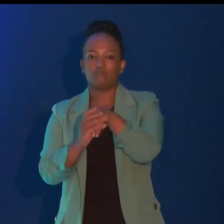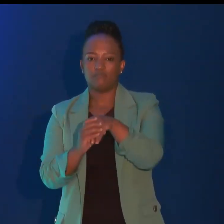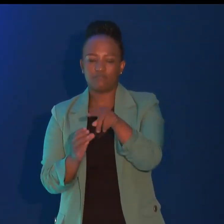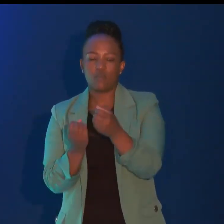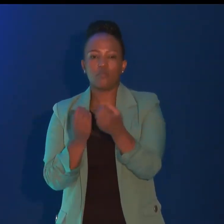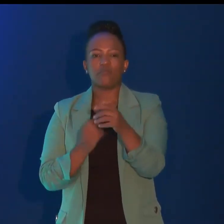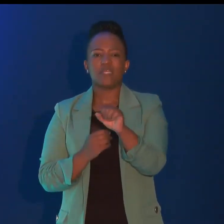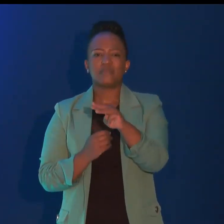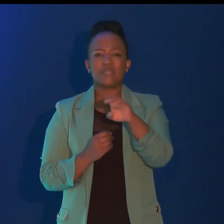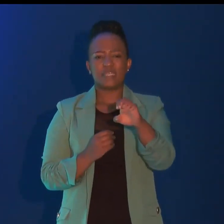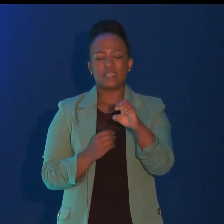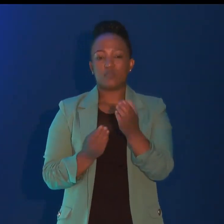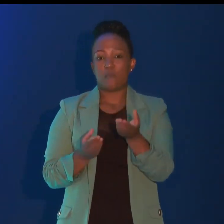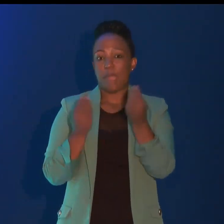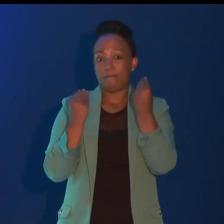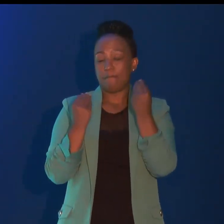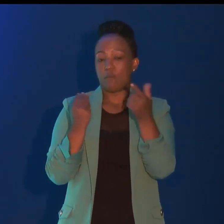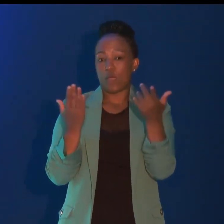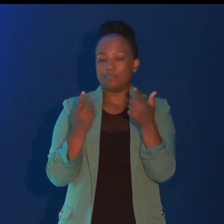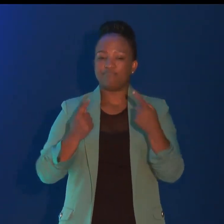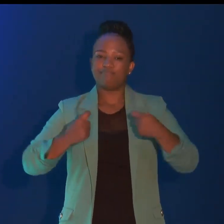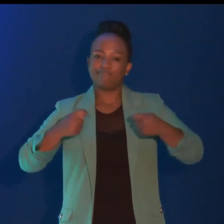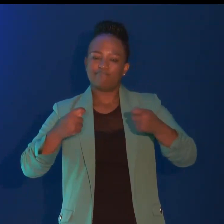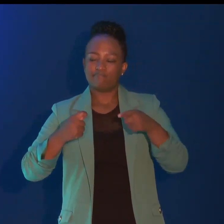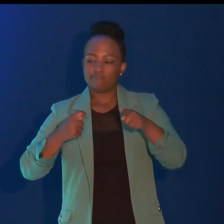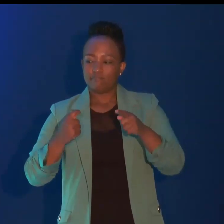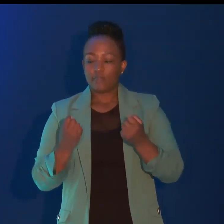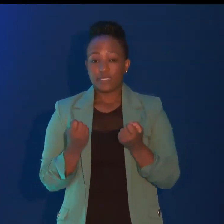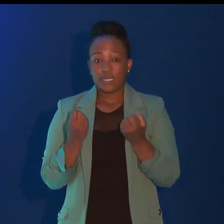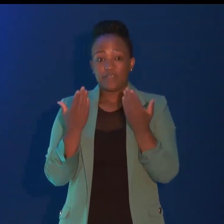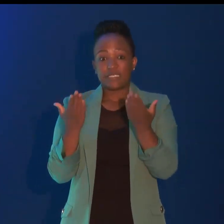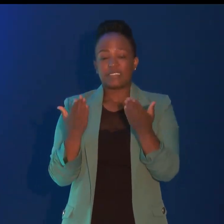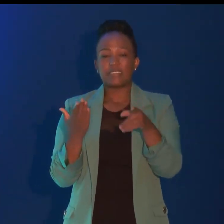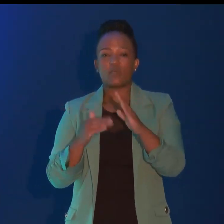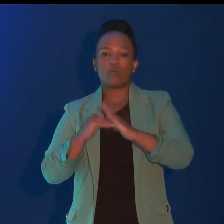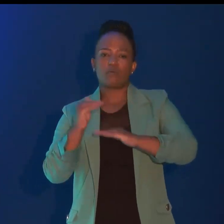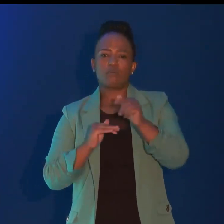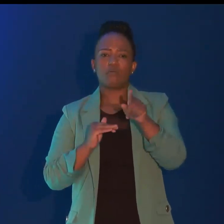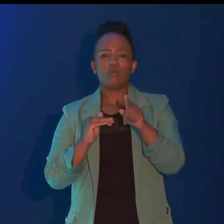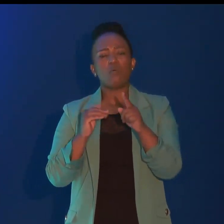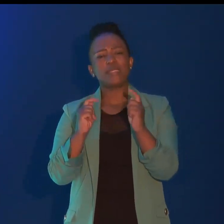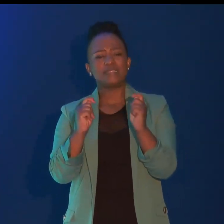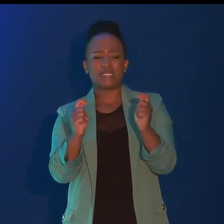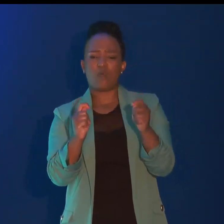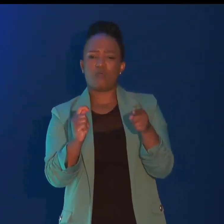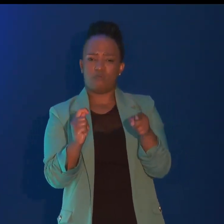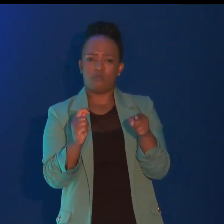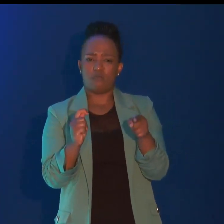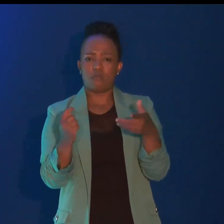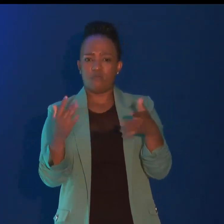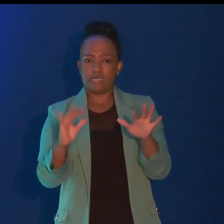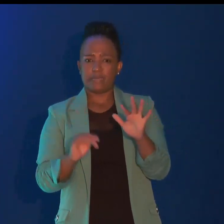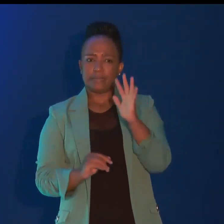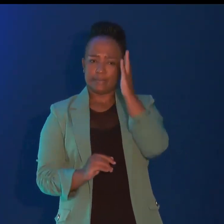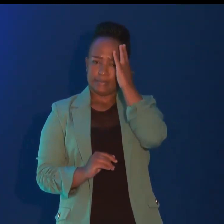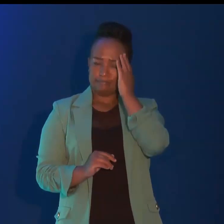are found in retail and services, construction and transport, and we have taken a